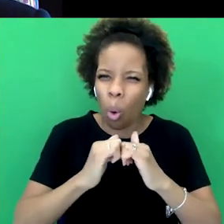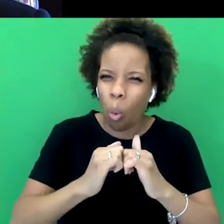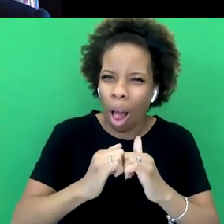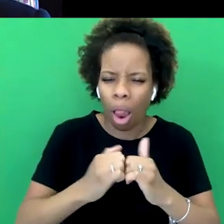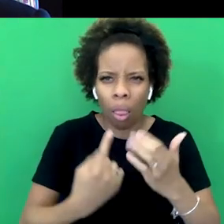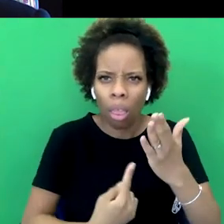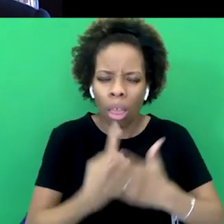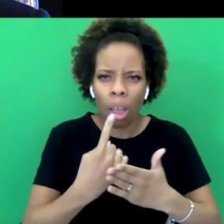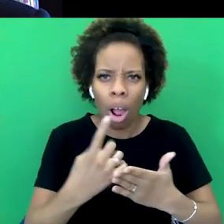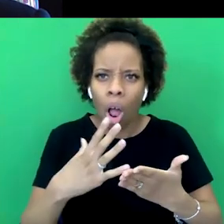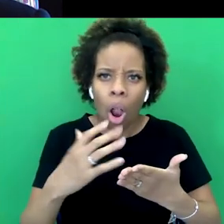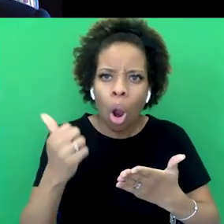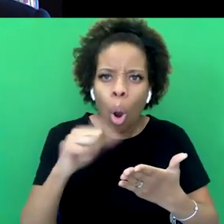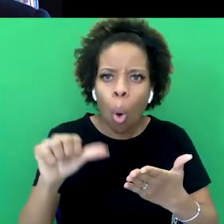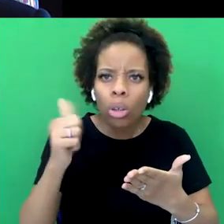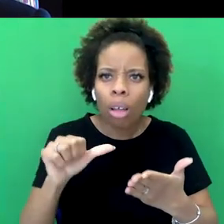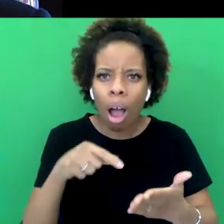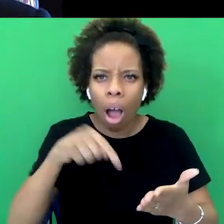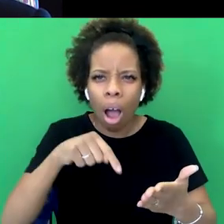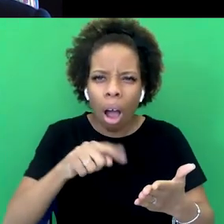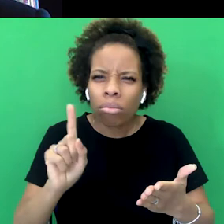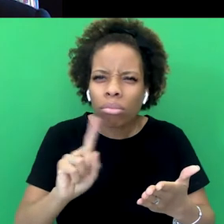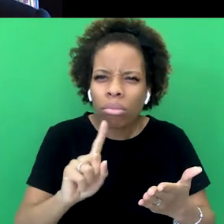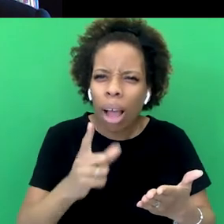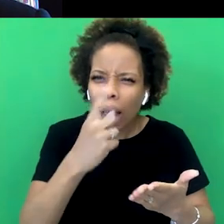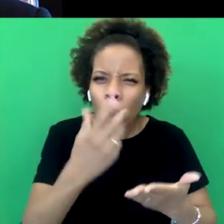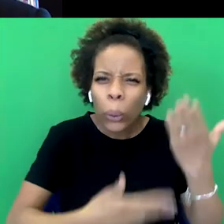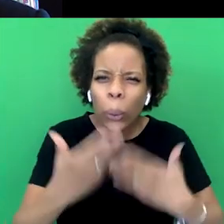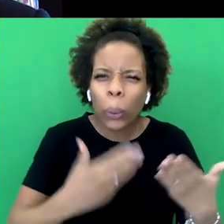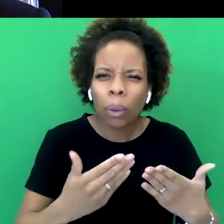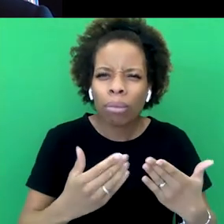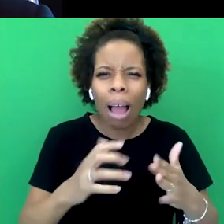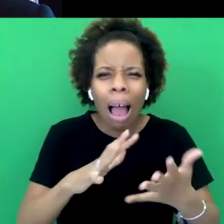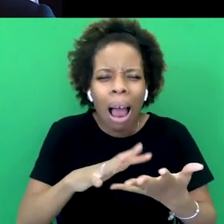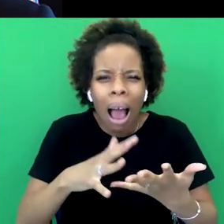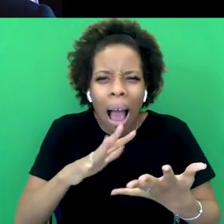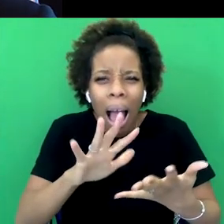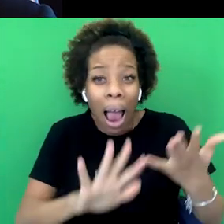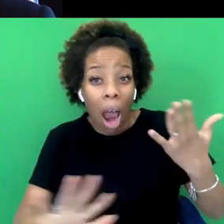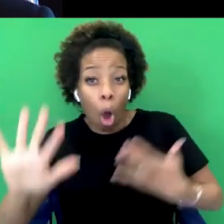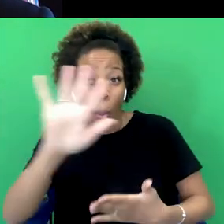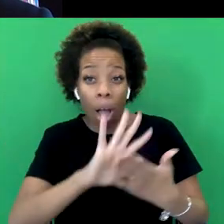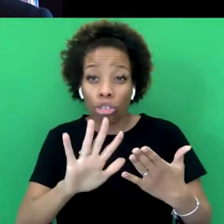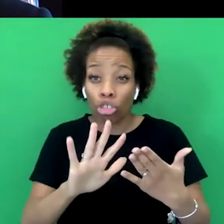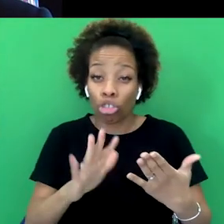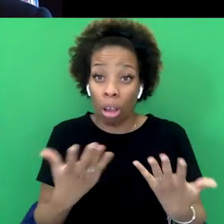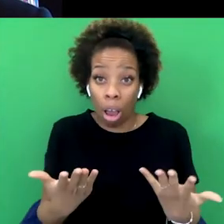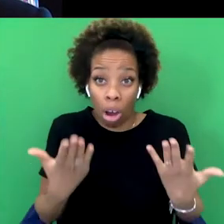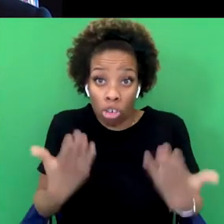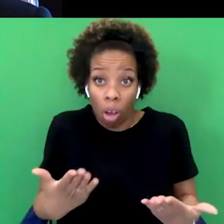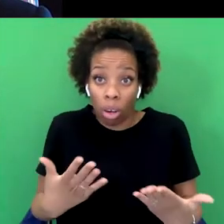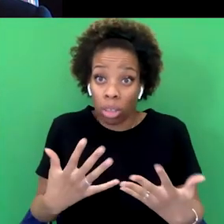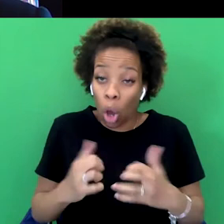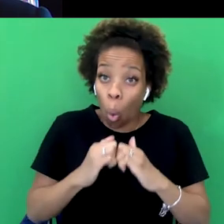How much of Britain, can you come up with a sort of snap estimate of how much of Britain's contemporary wealth originated